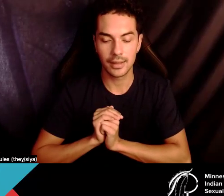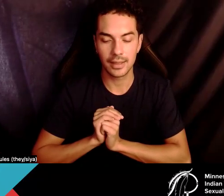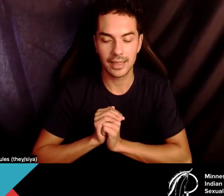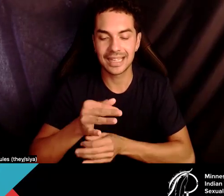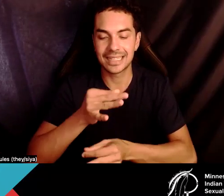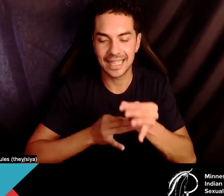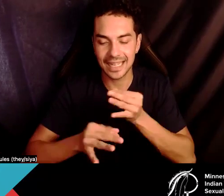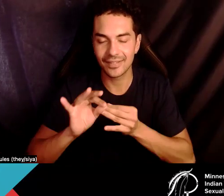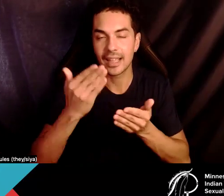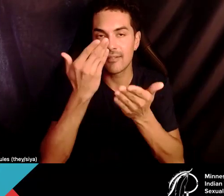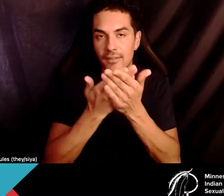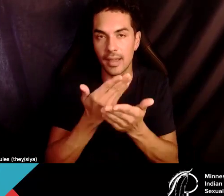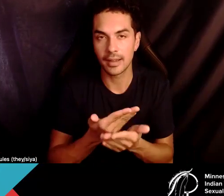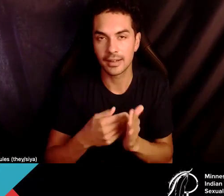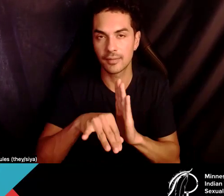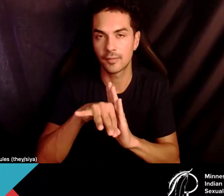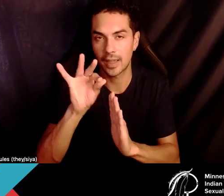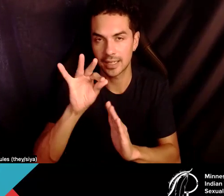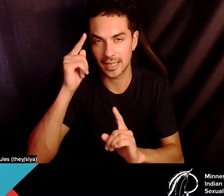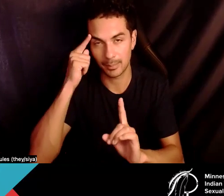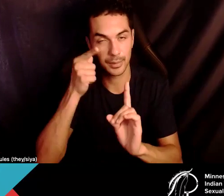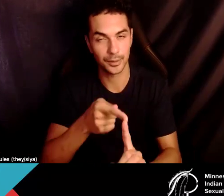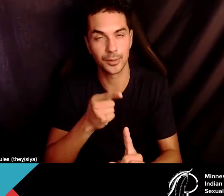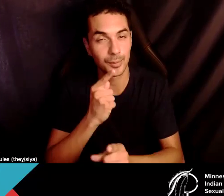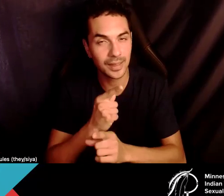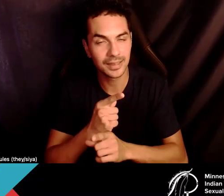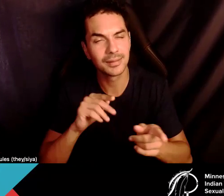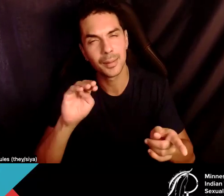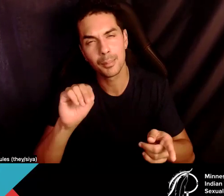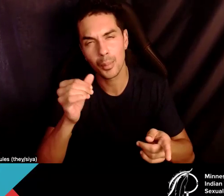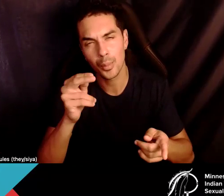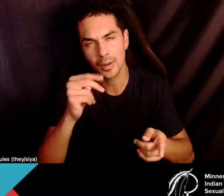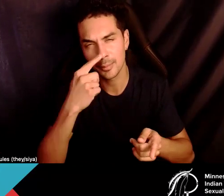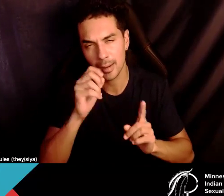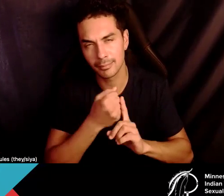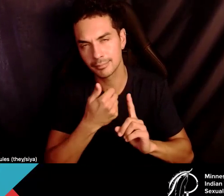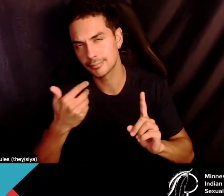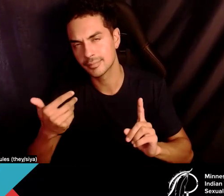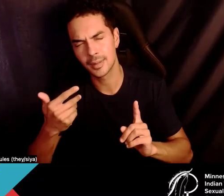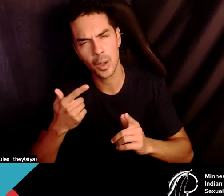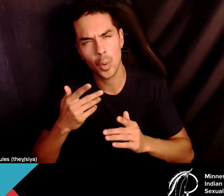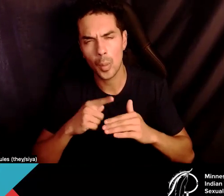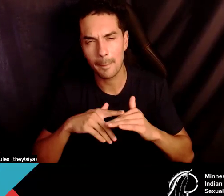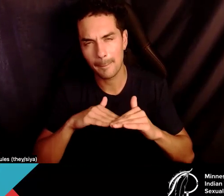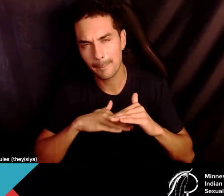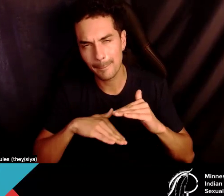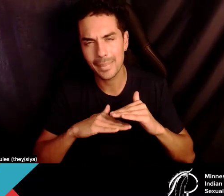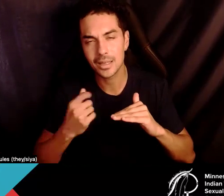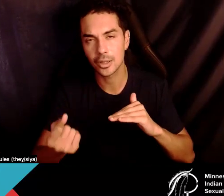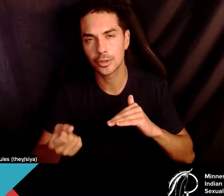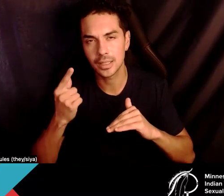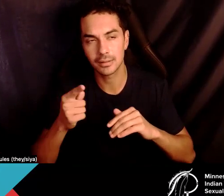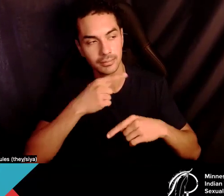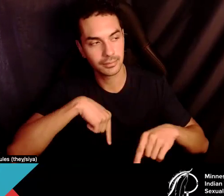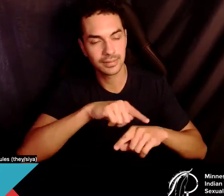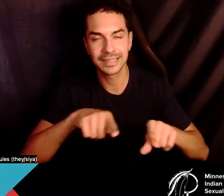mission, right? And so I'm wondering, Morgan, can you kind of walk us through a basic understanding? So we're starting from the share, the